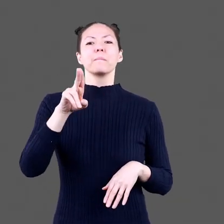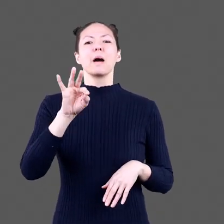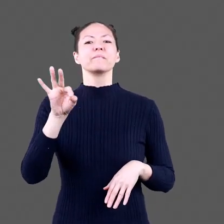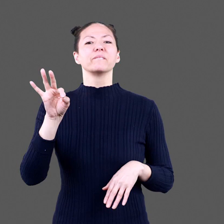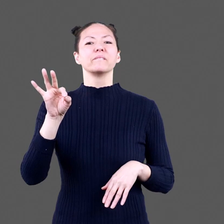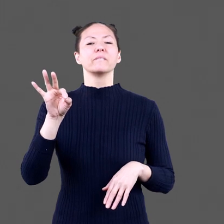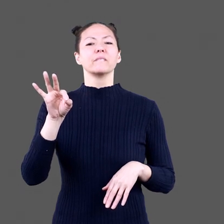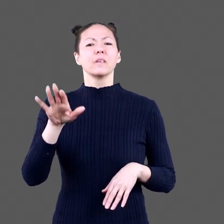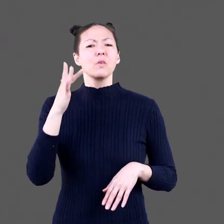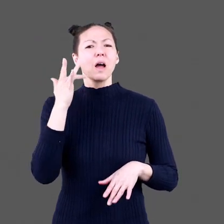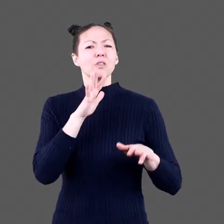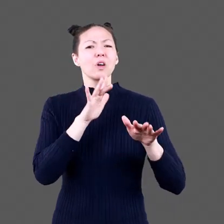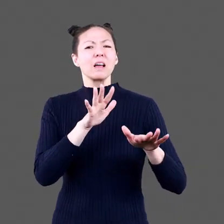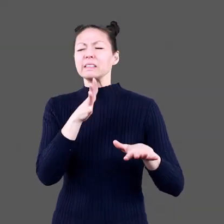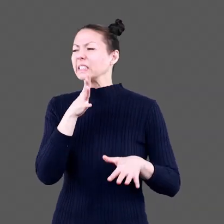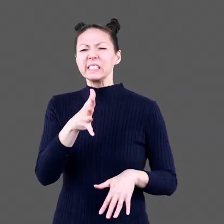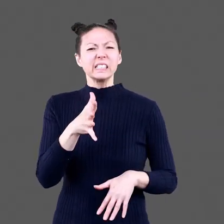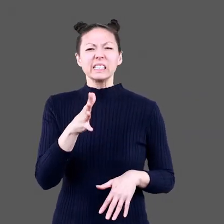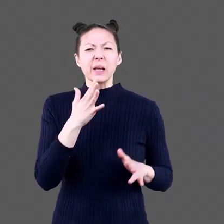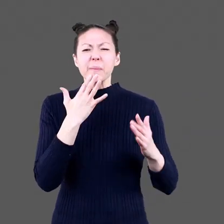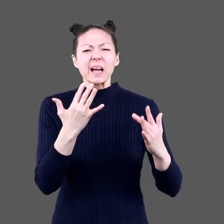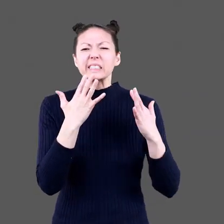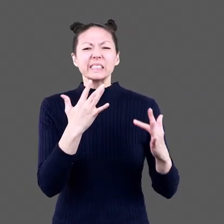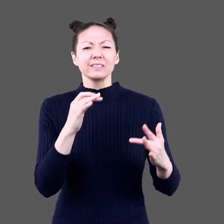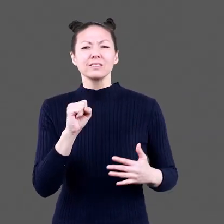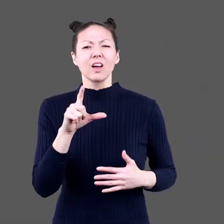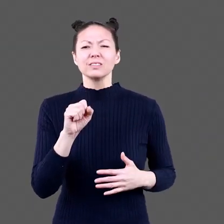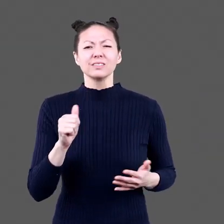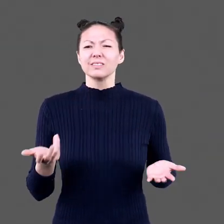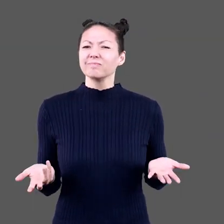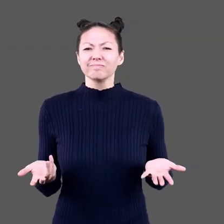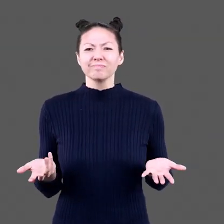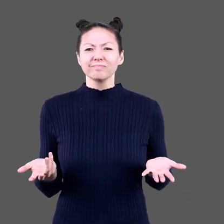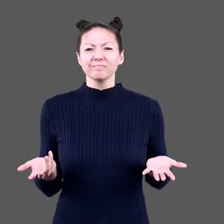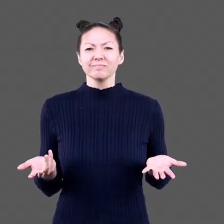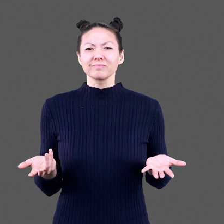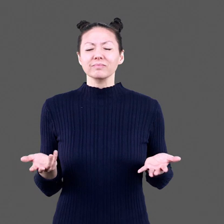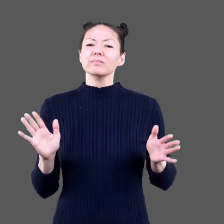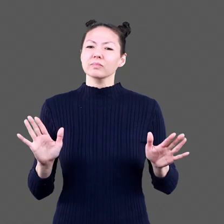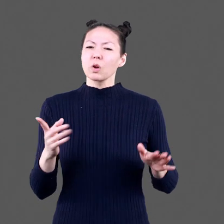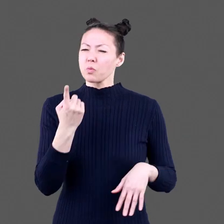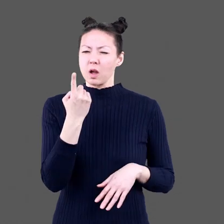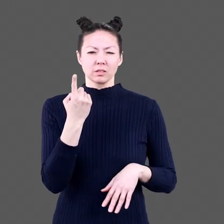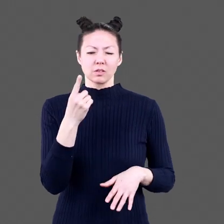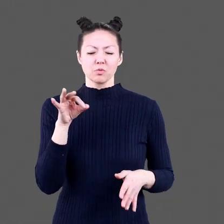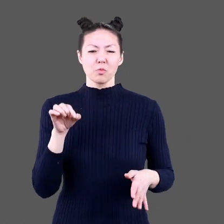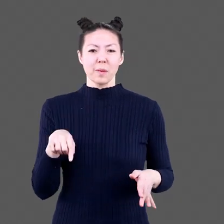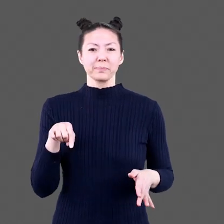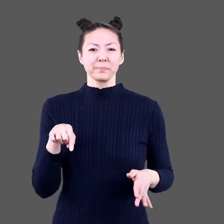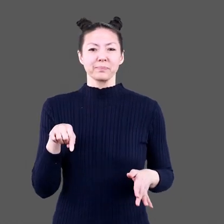Why do dragons hate spicy salsa? Well,